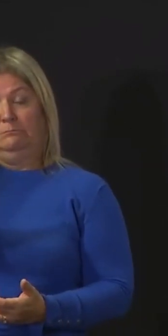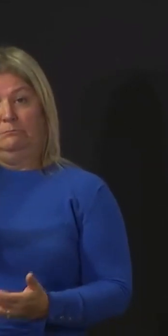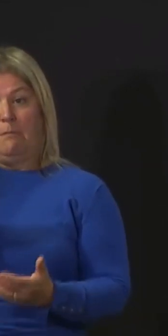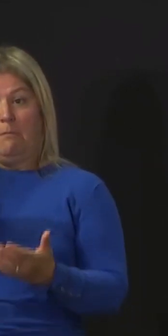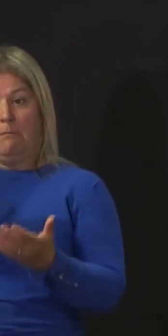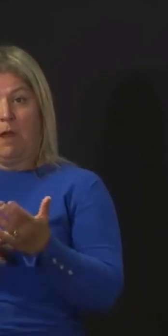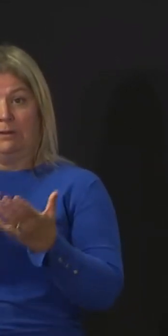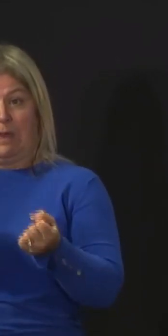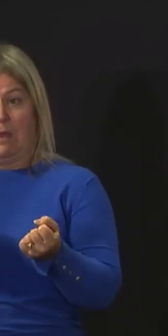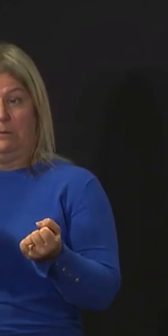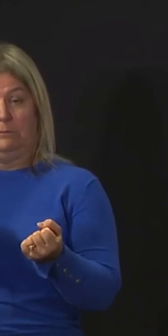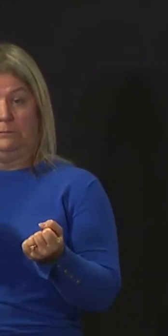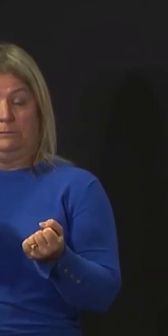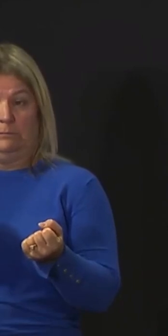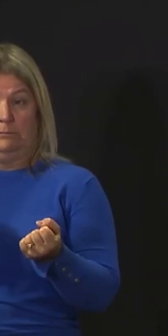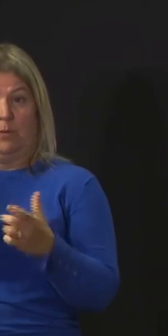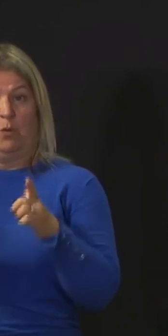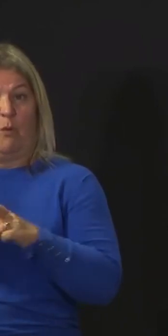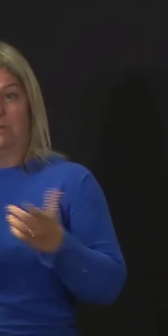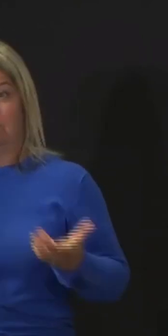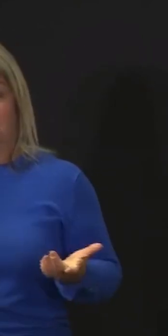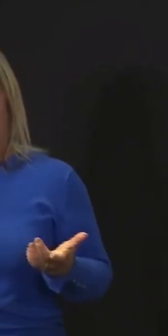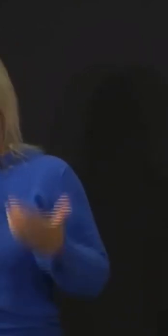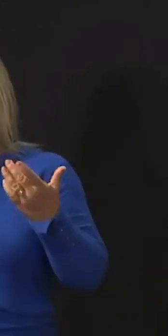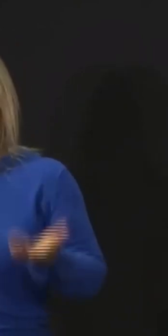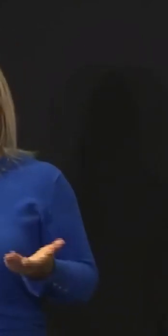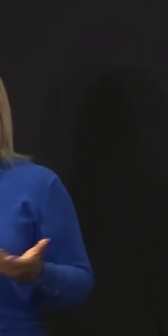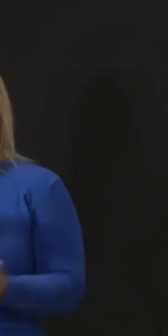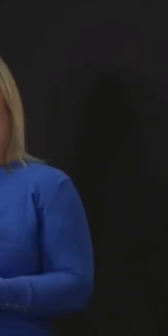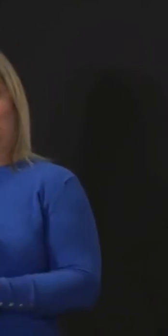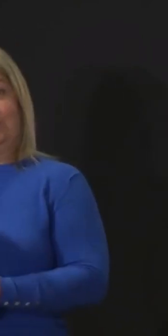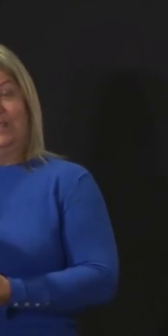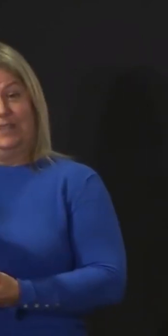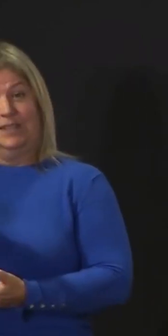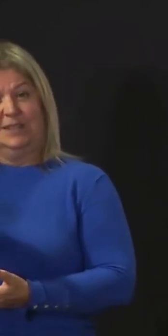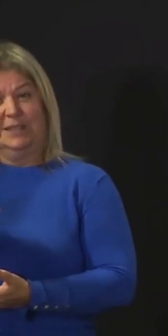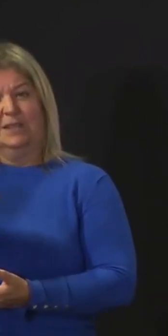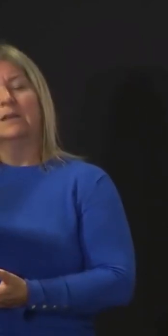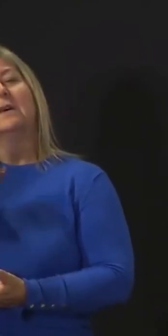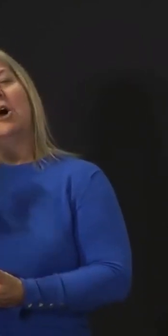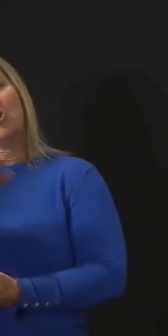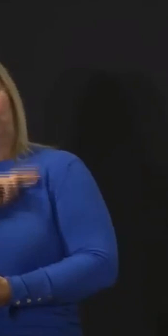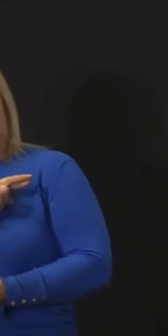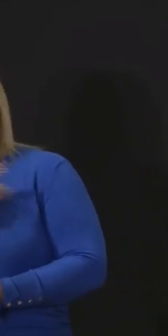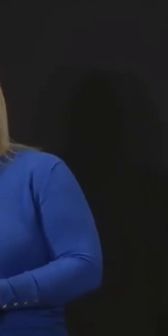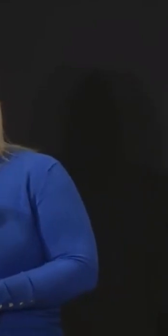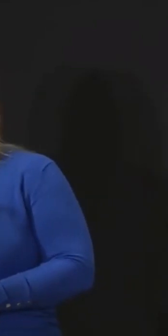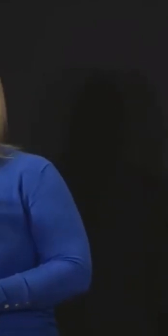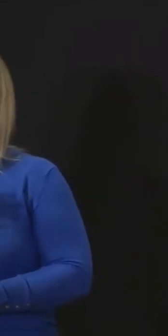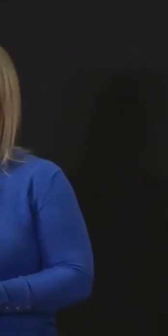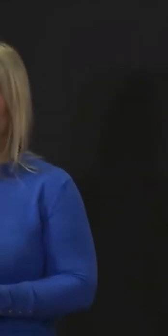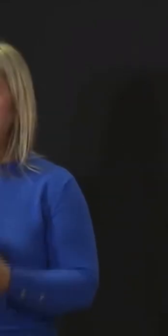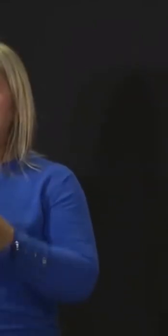confirmed Covid. As I understand it, think I said this on Friday, the reason that she gave for needing a proxy and travelling back home was that a family member